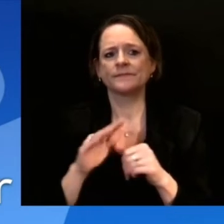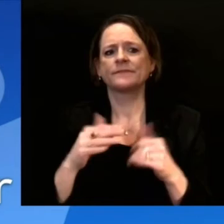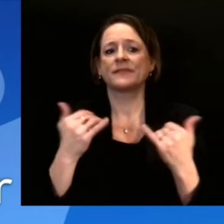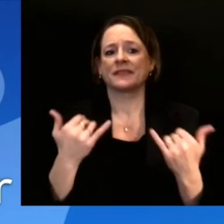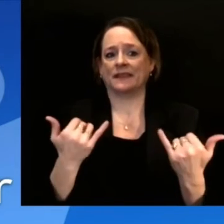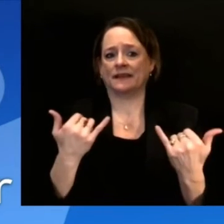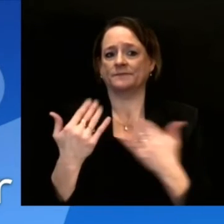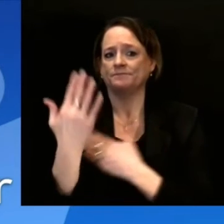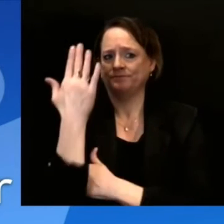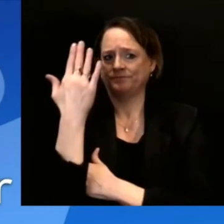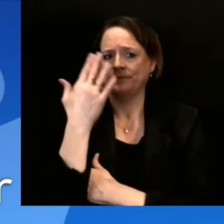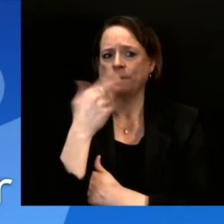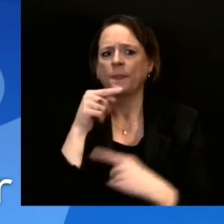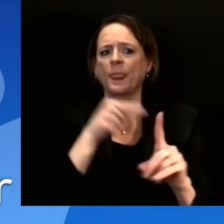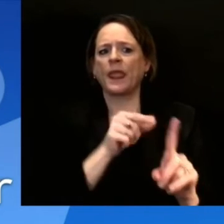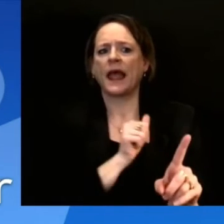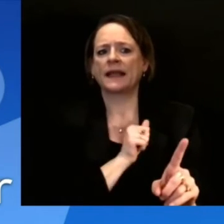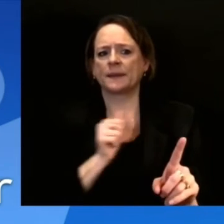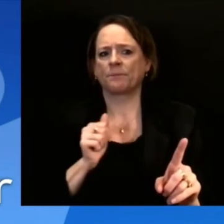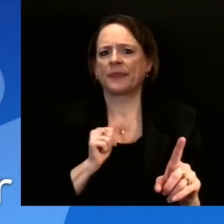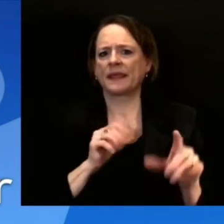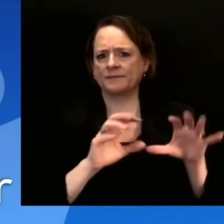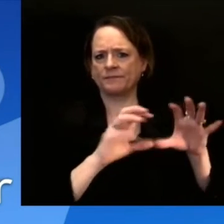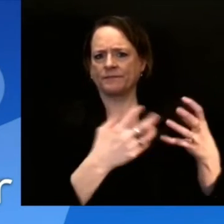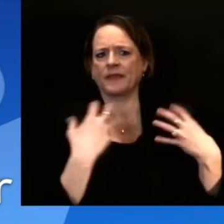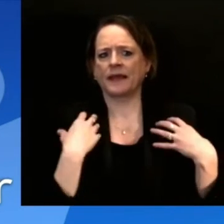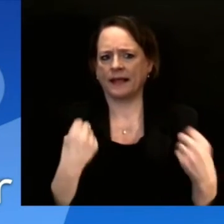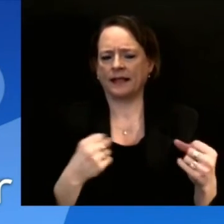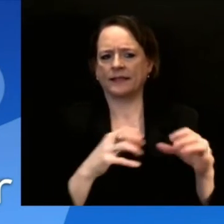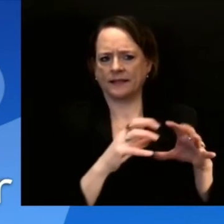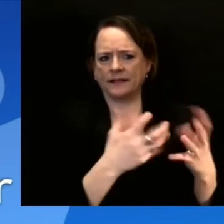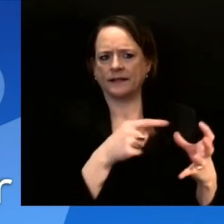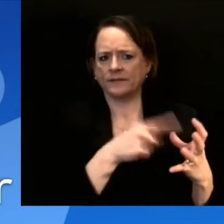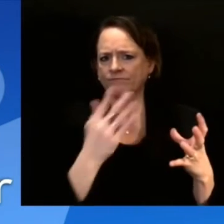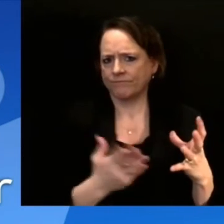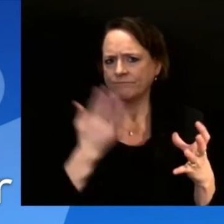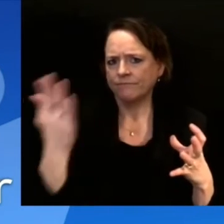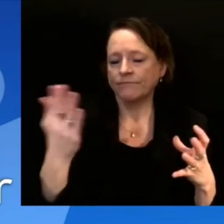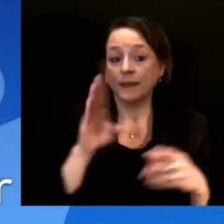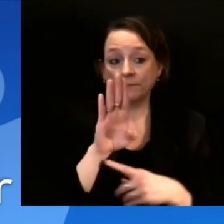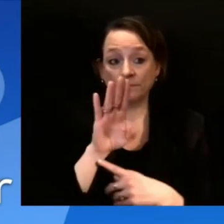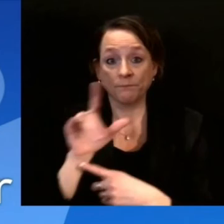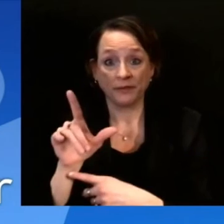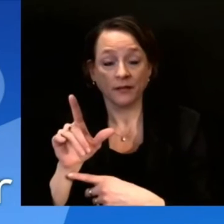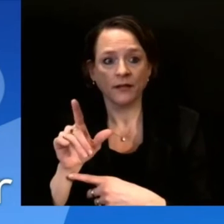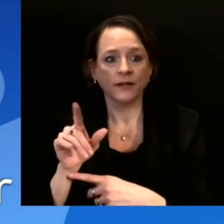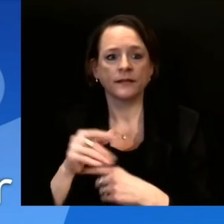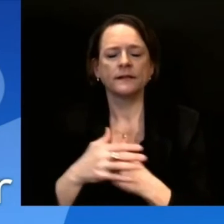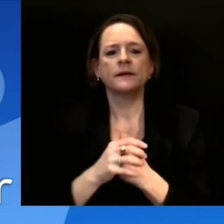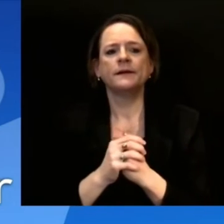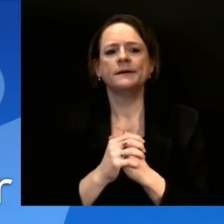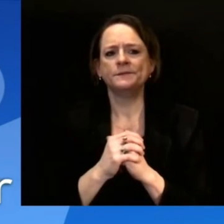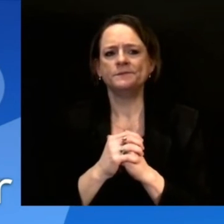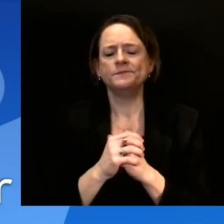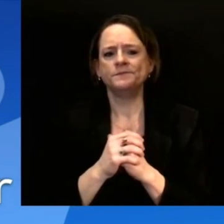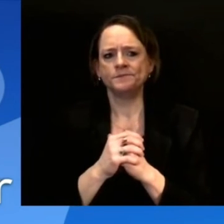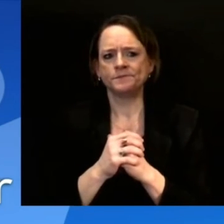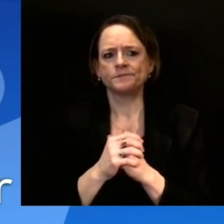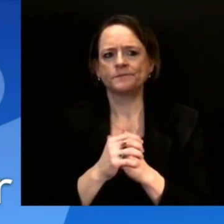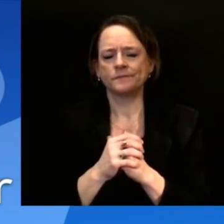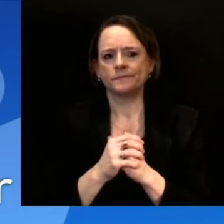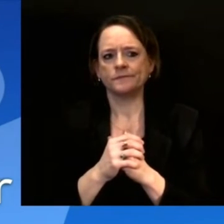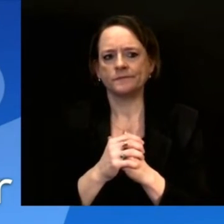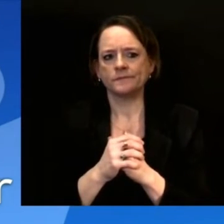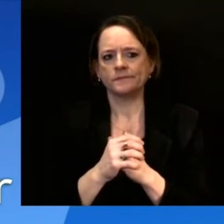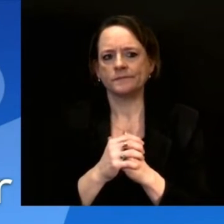would, among other things, require the state to open vaccinations to the general public by mid-March. The committee's